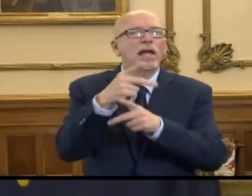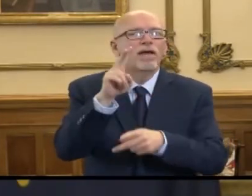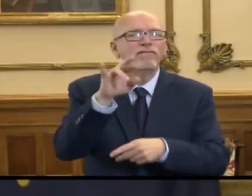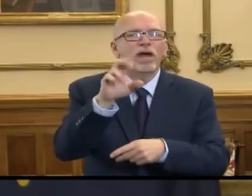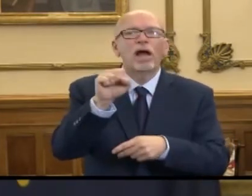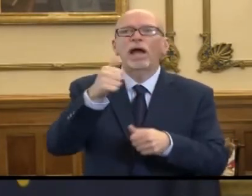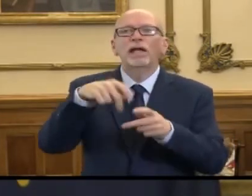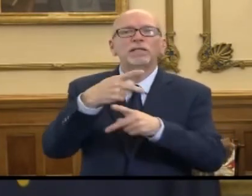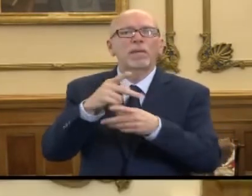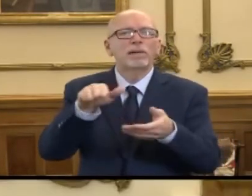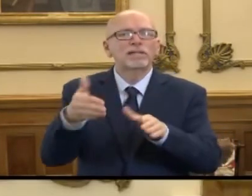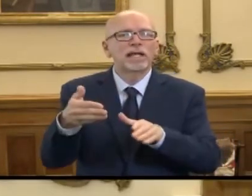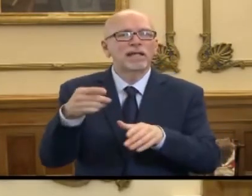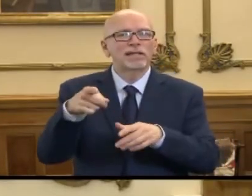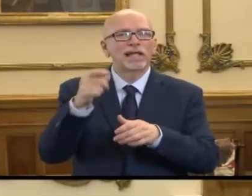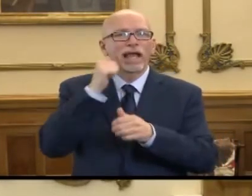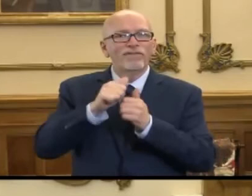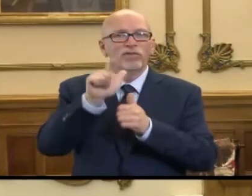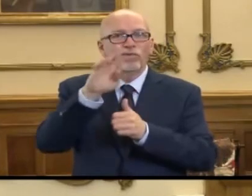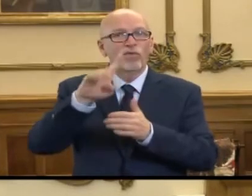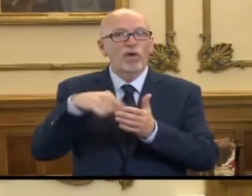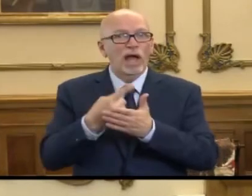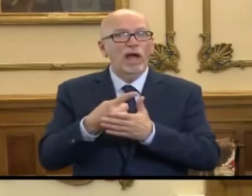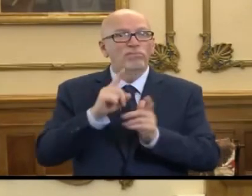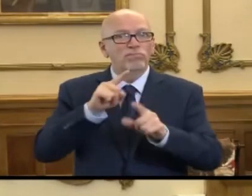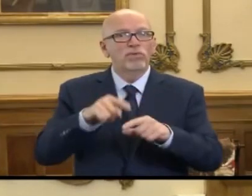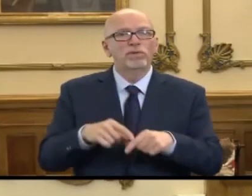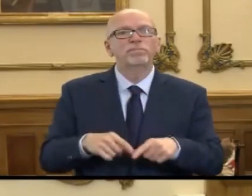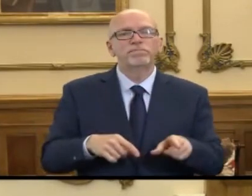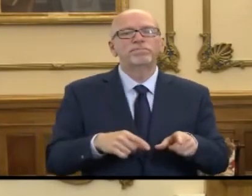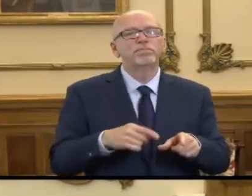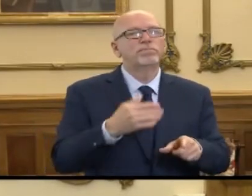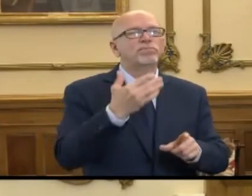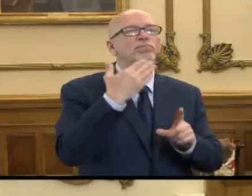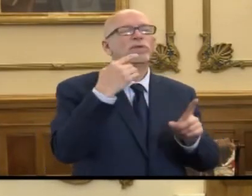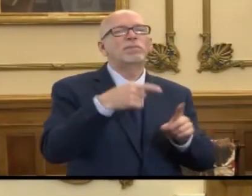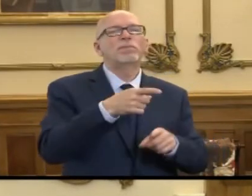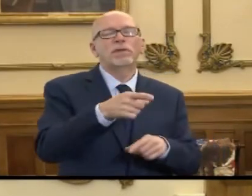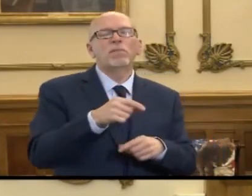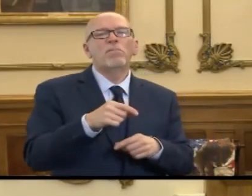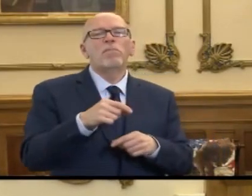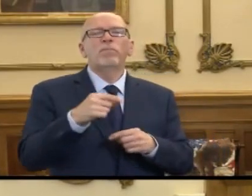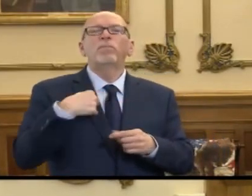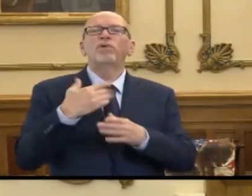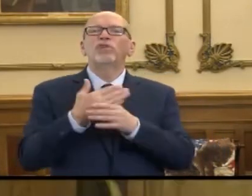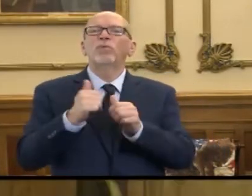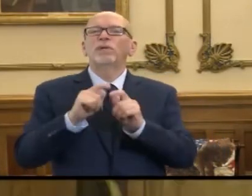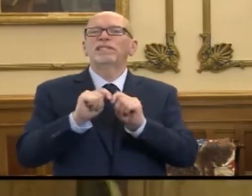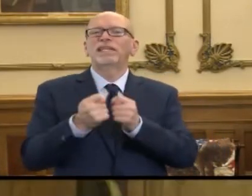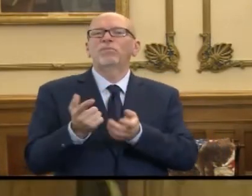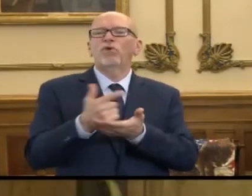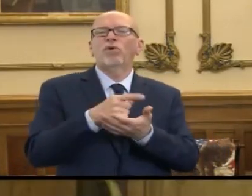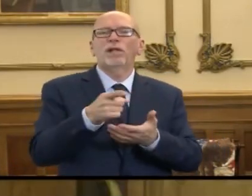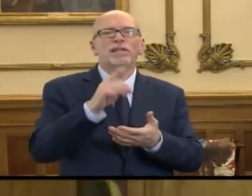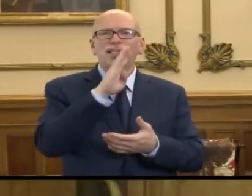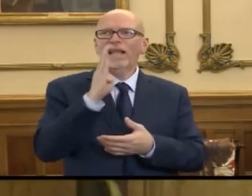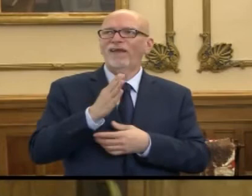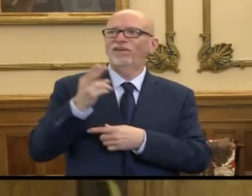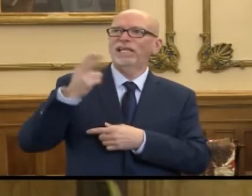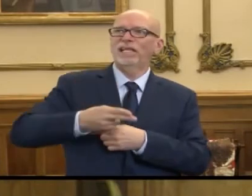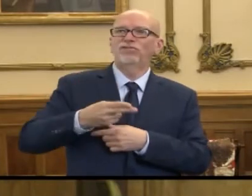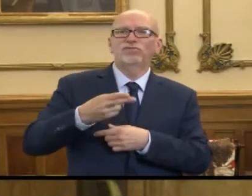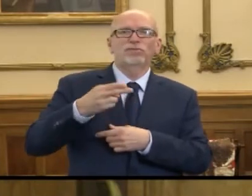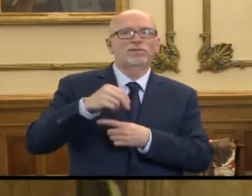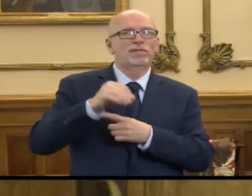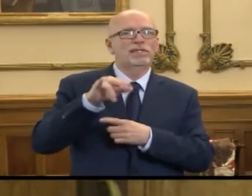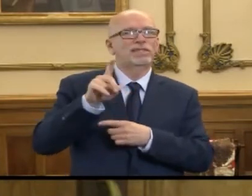on a 24-hour period? Right. That's a really good point, Governor. I was sharing with the team earlier that never in the history of the